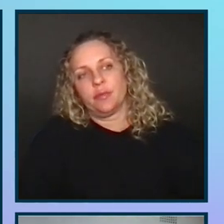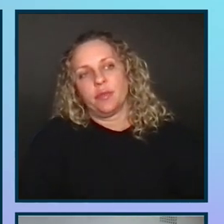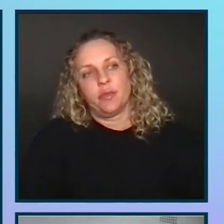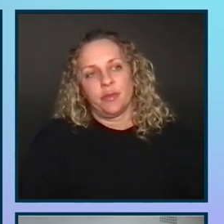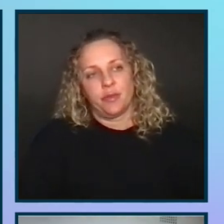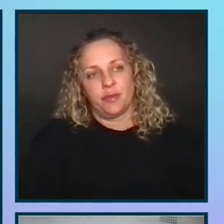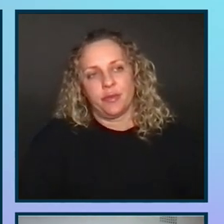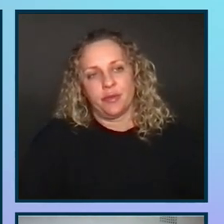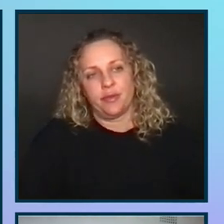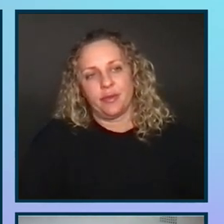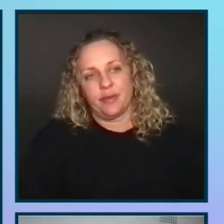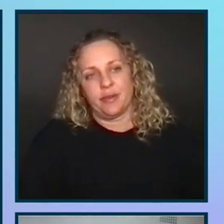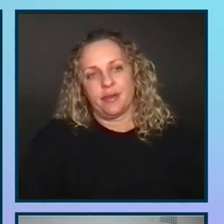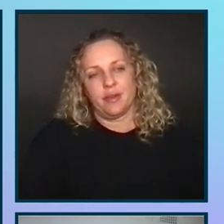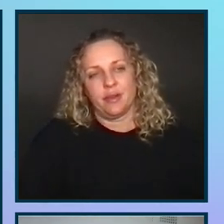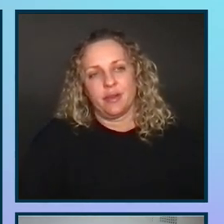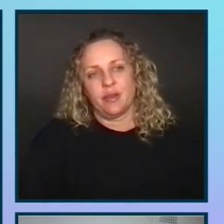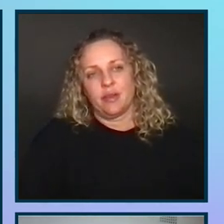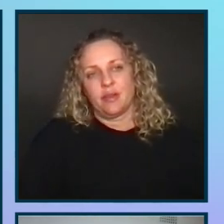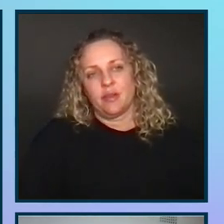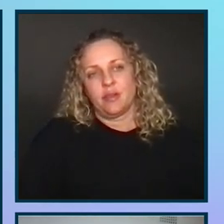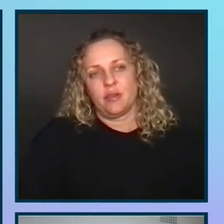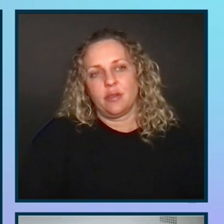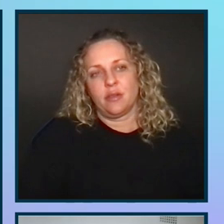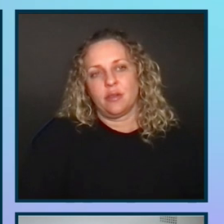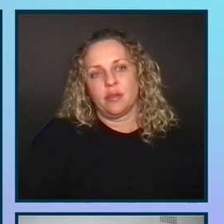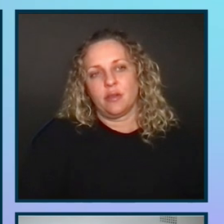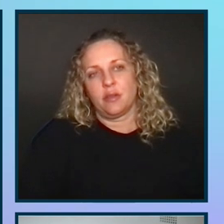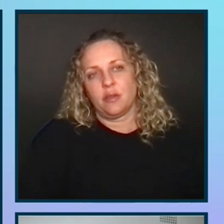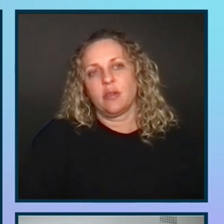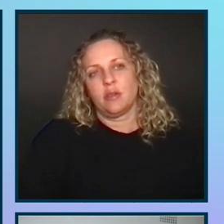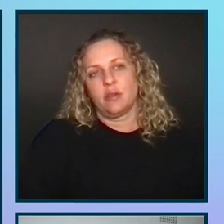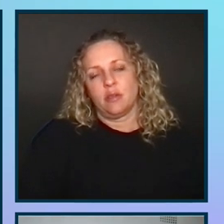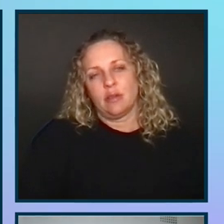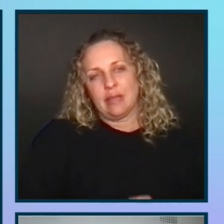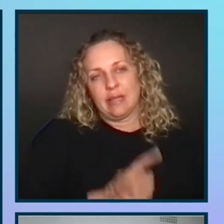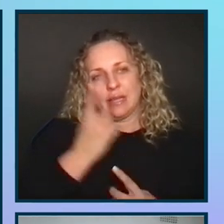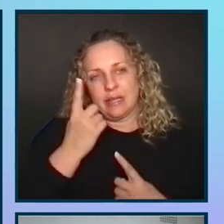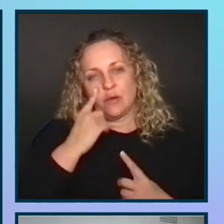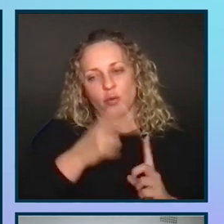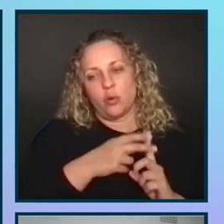There are a few things you should consider, and when it comes to recruitment for accessibility.